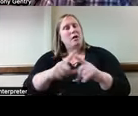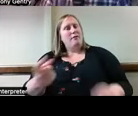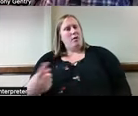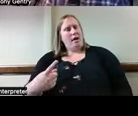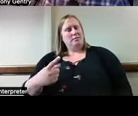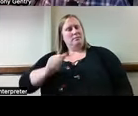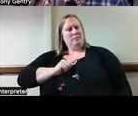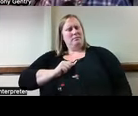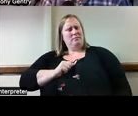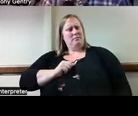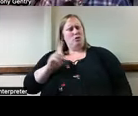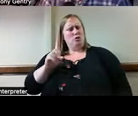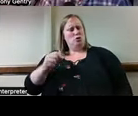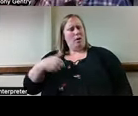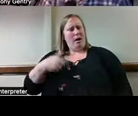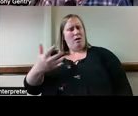we want it?